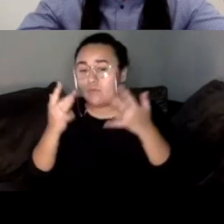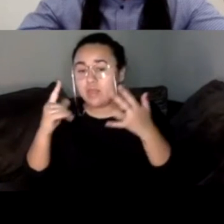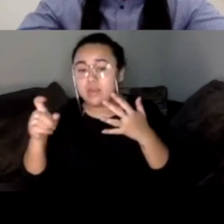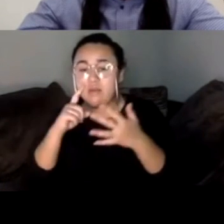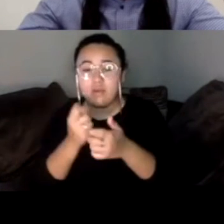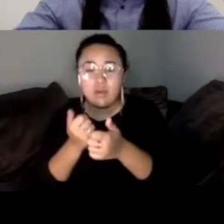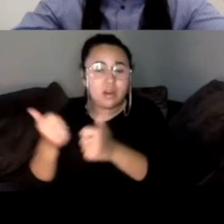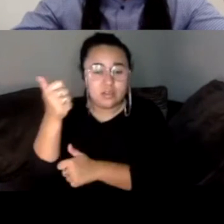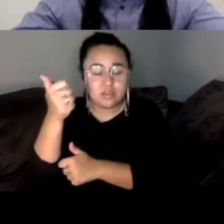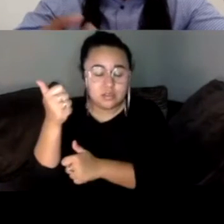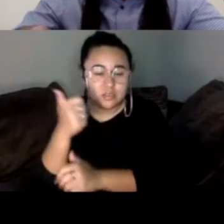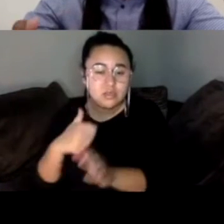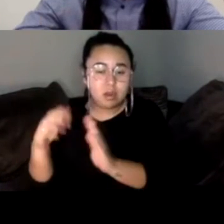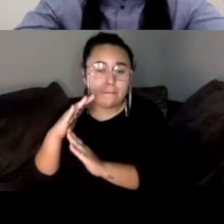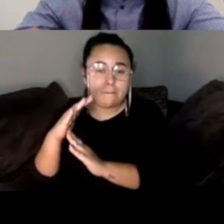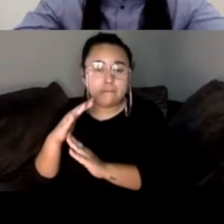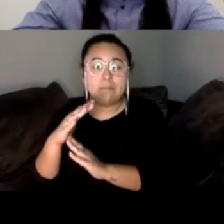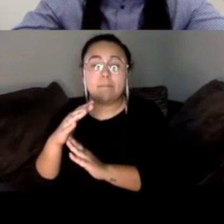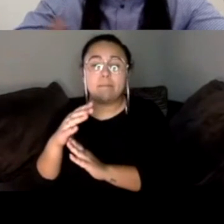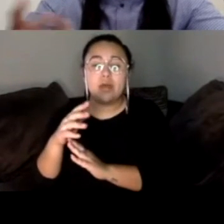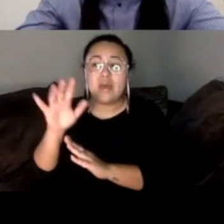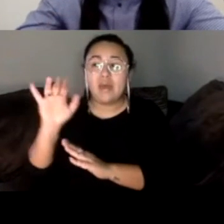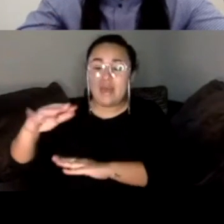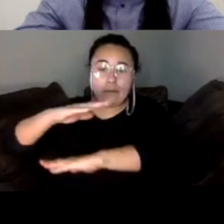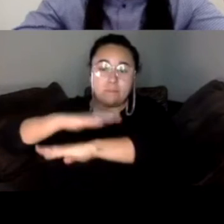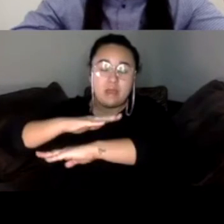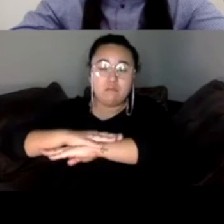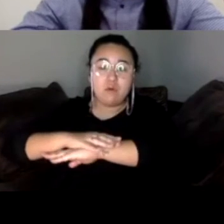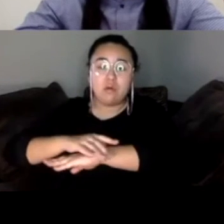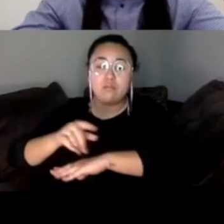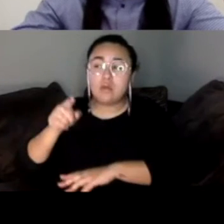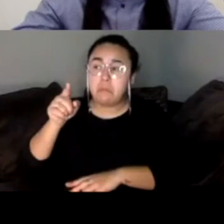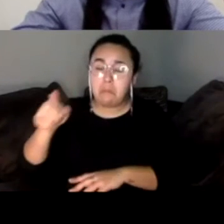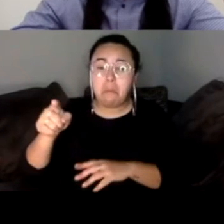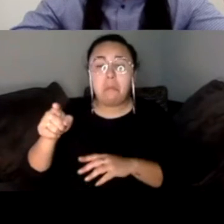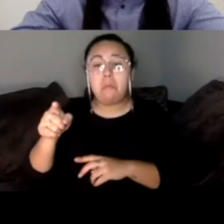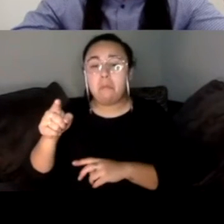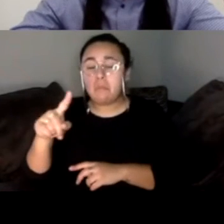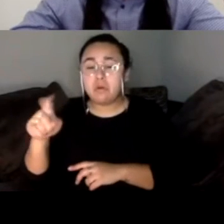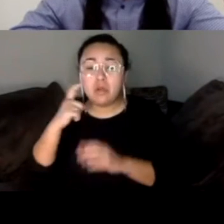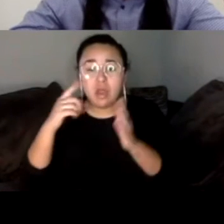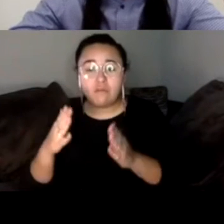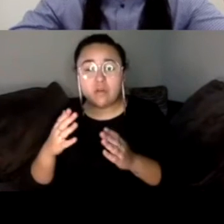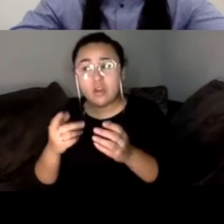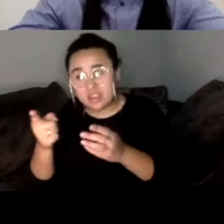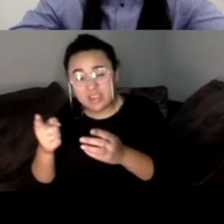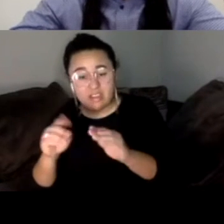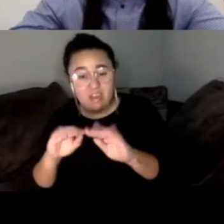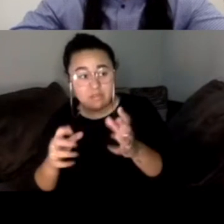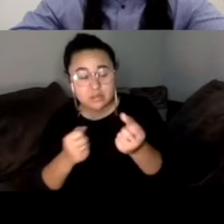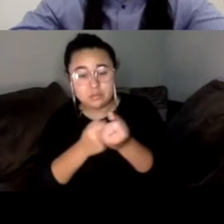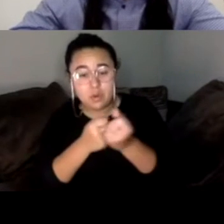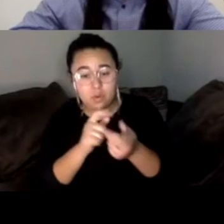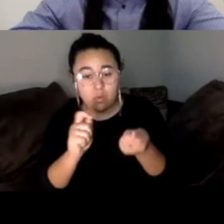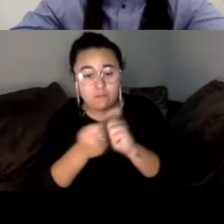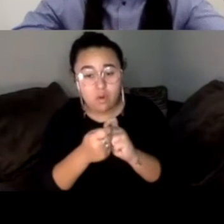like with, with, um, and like that platform, right. Like that can be, uh, supportive of like reform efforts. I think like, it also